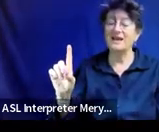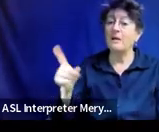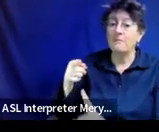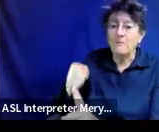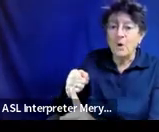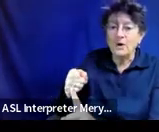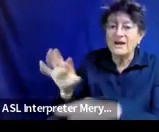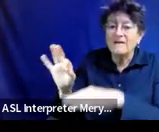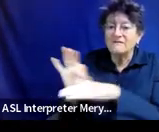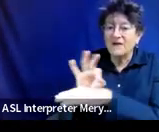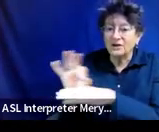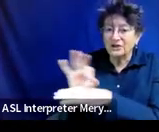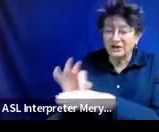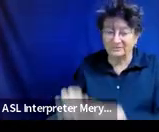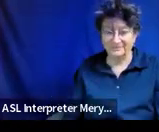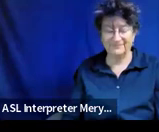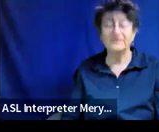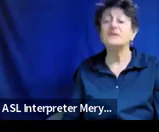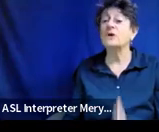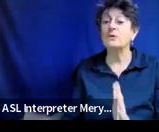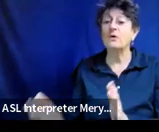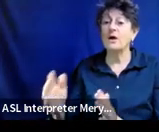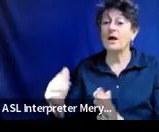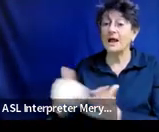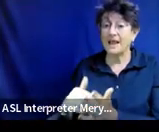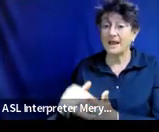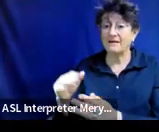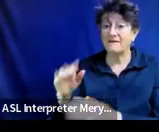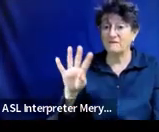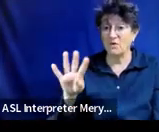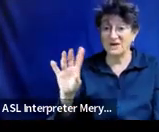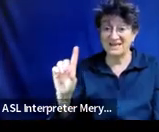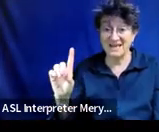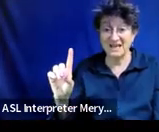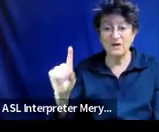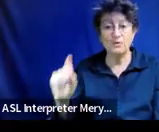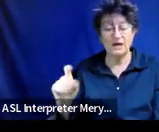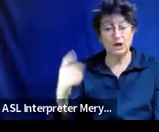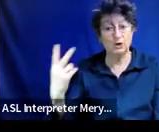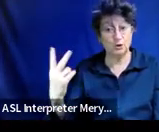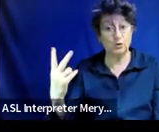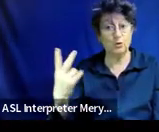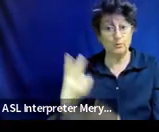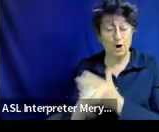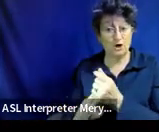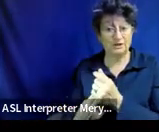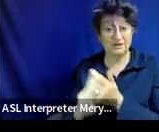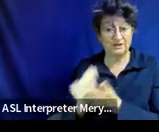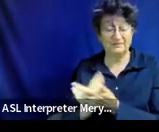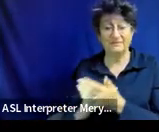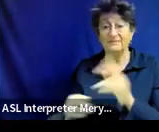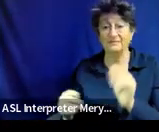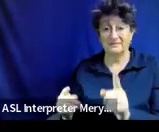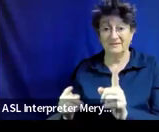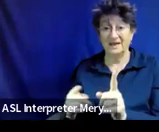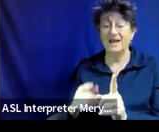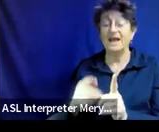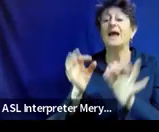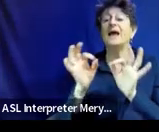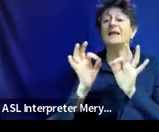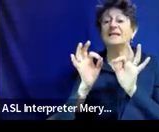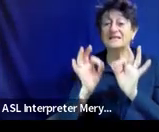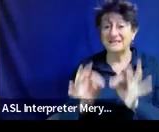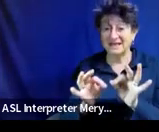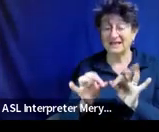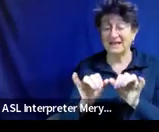again in 4d we need those two parts so here's where we're going to want to see the distinctly measurable and persistent gaps